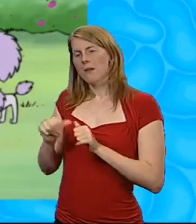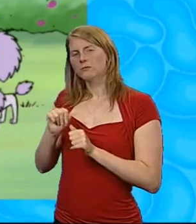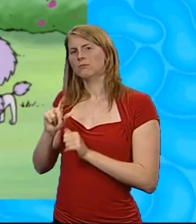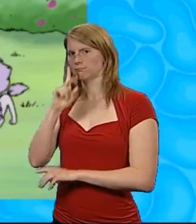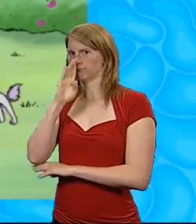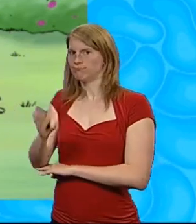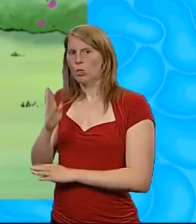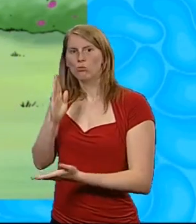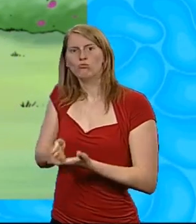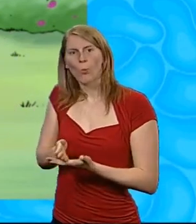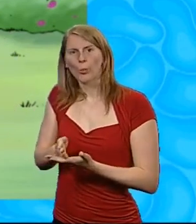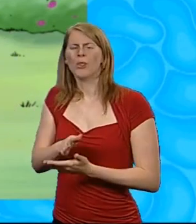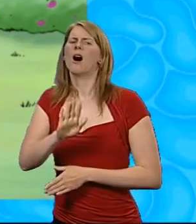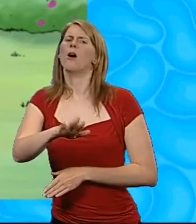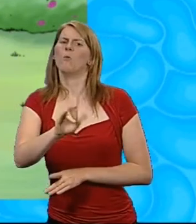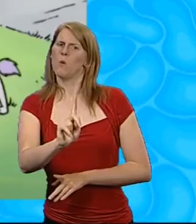T-Bone, wait!